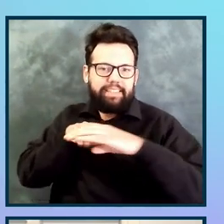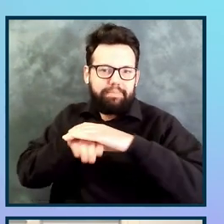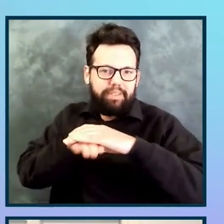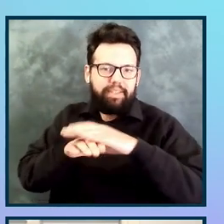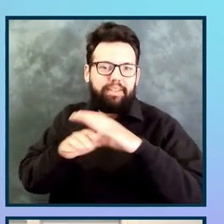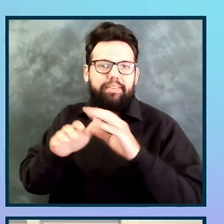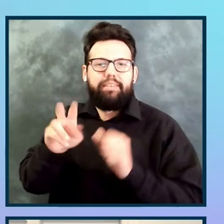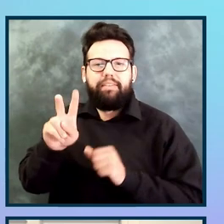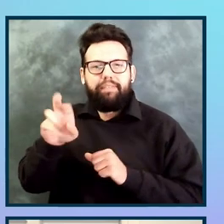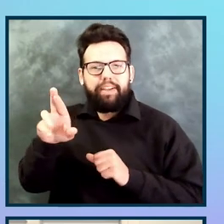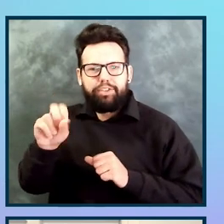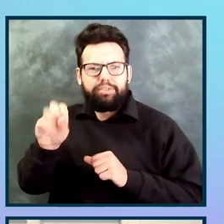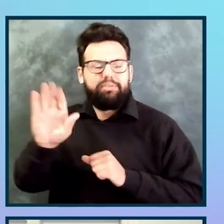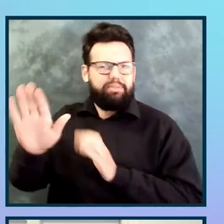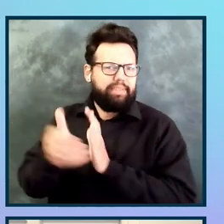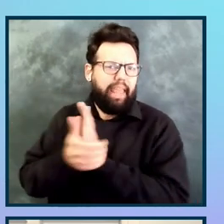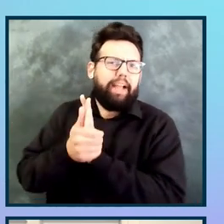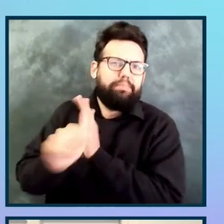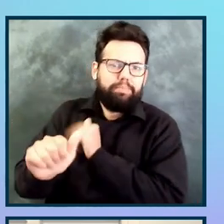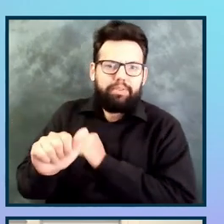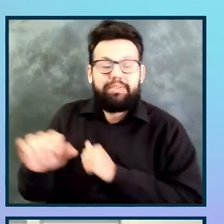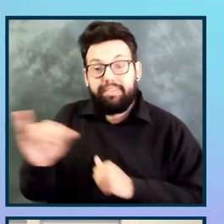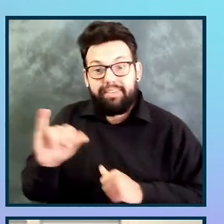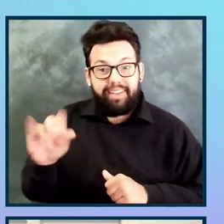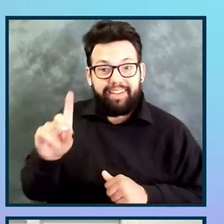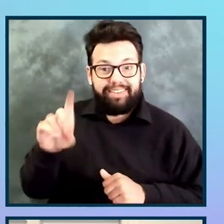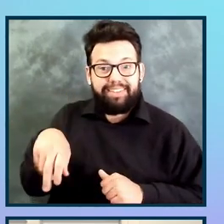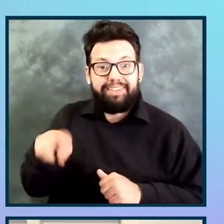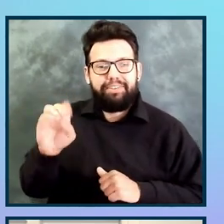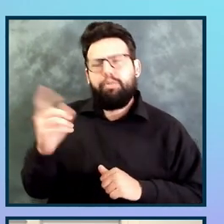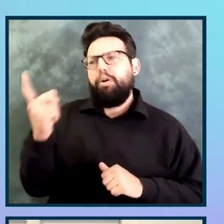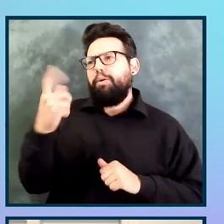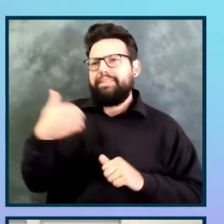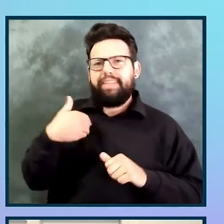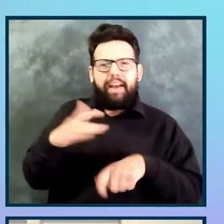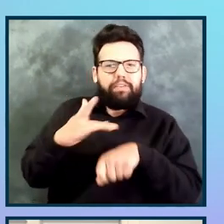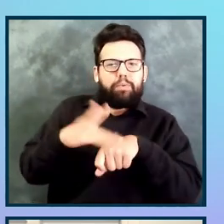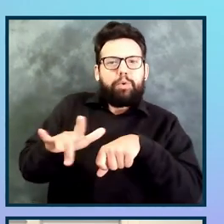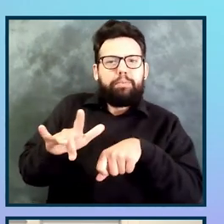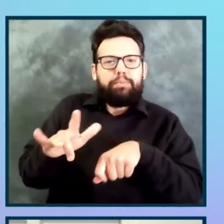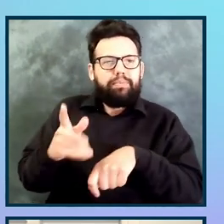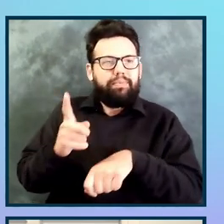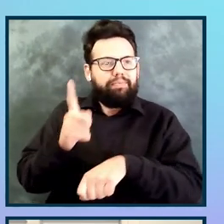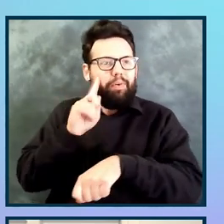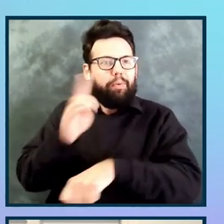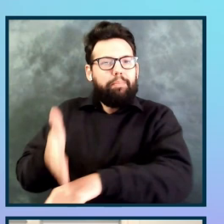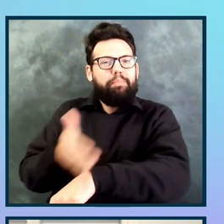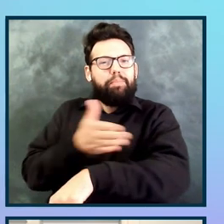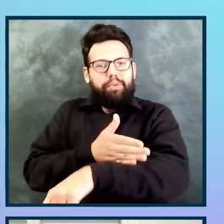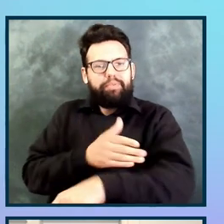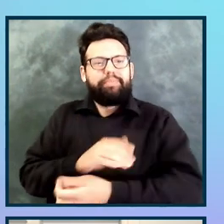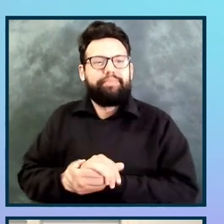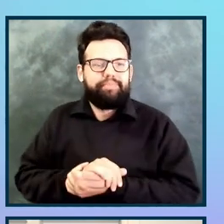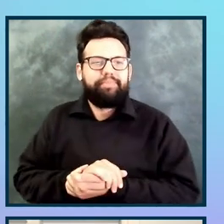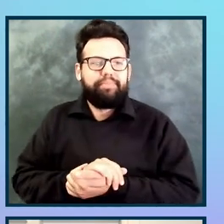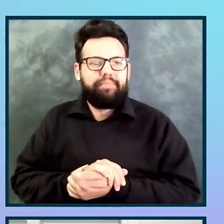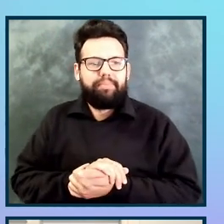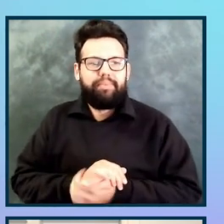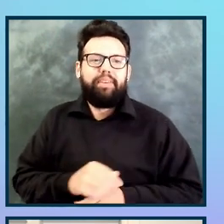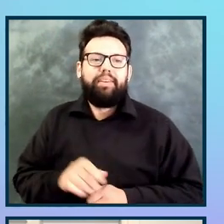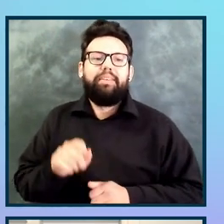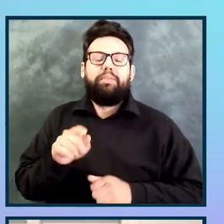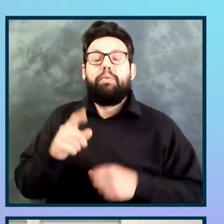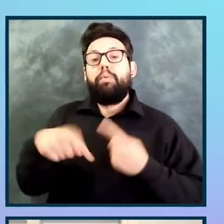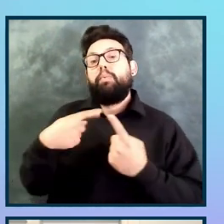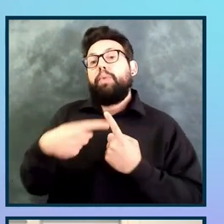we always have room to improve. So, this is a snapshot into that formal audit process when we were working